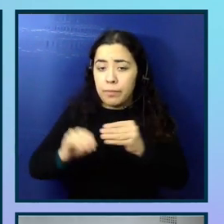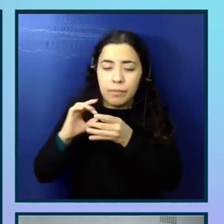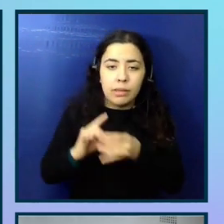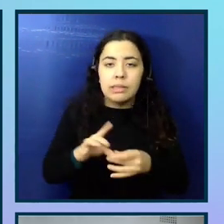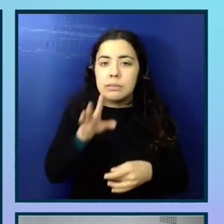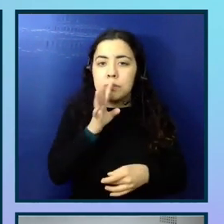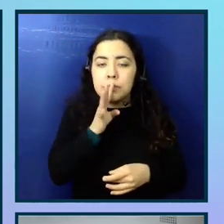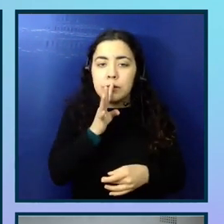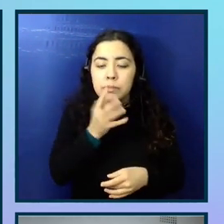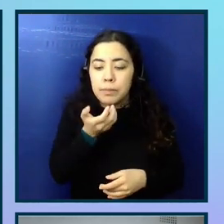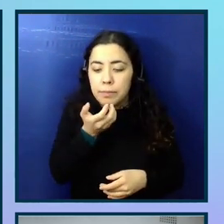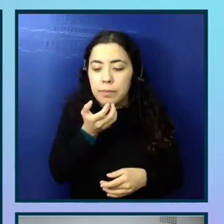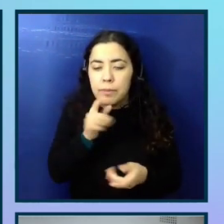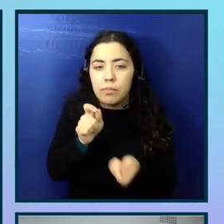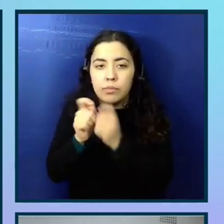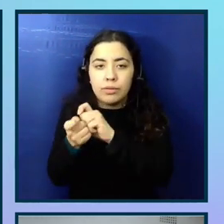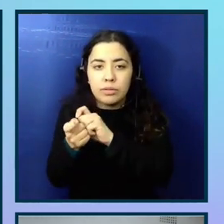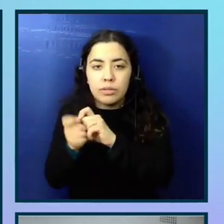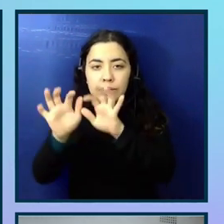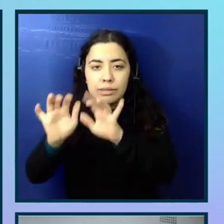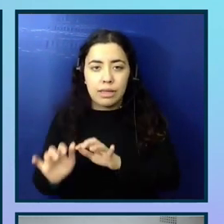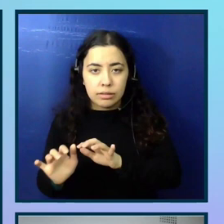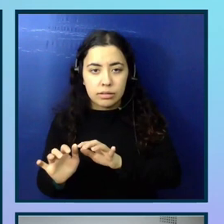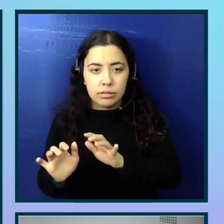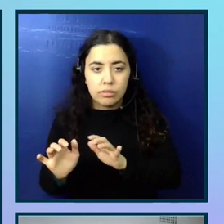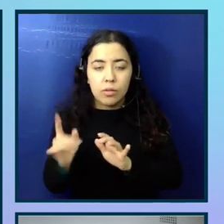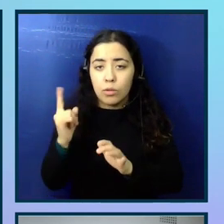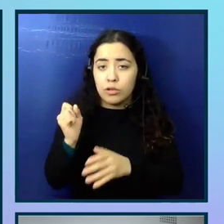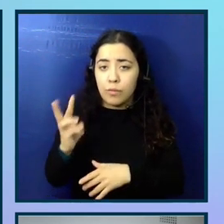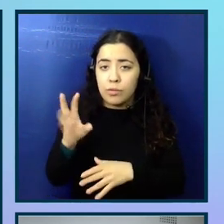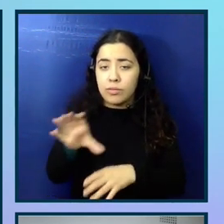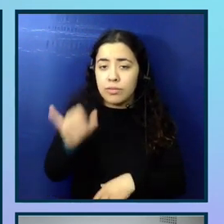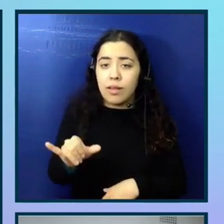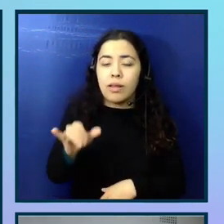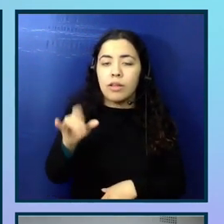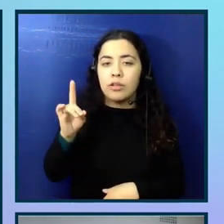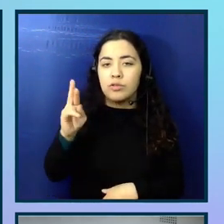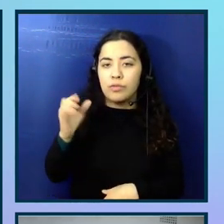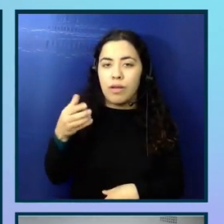speech to text control. So software such as Dragon, for example, and Dragon users.